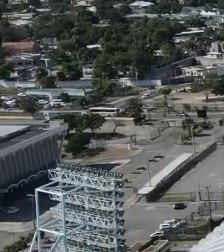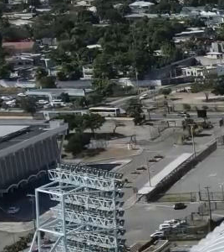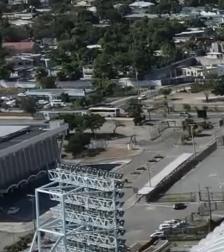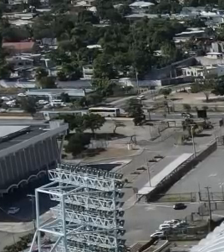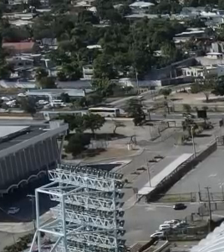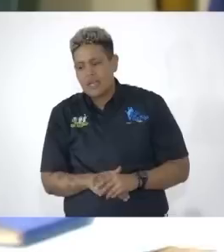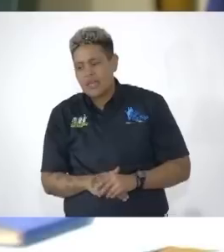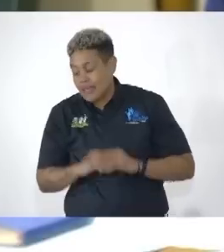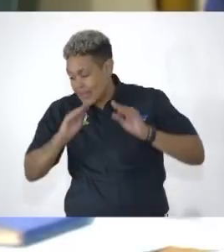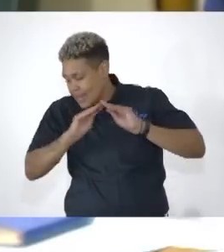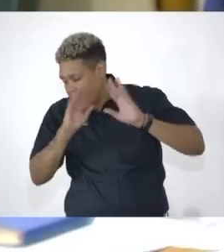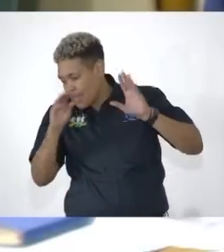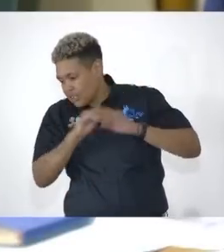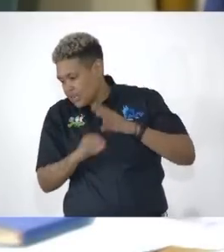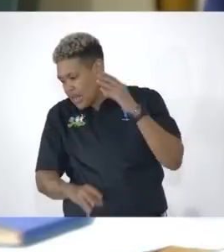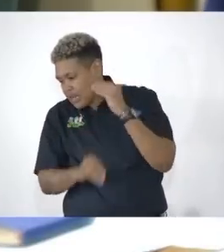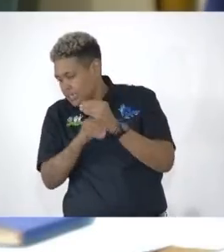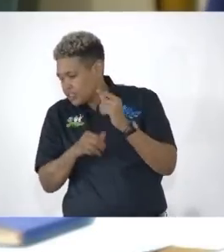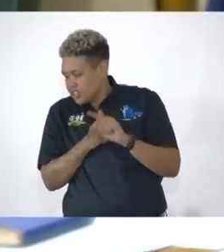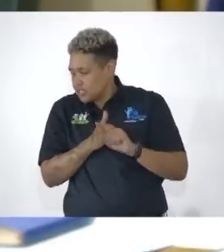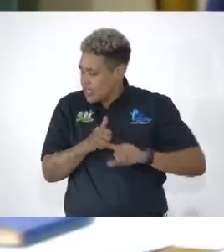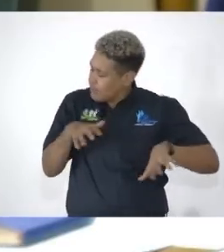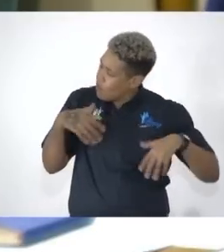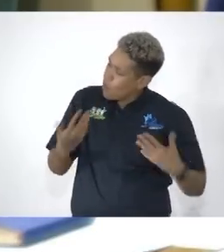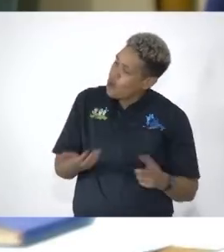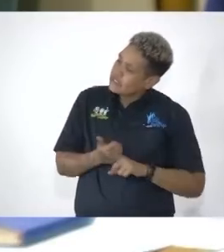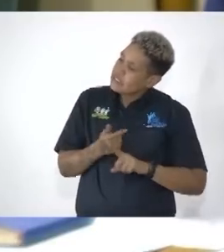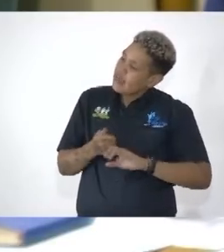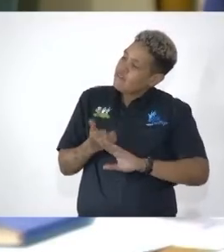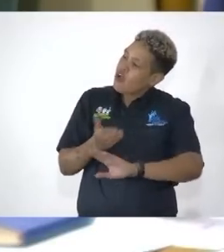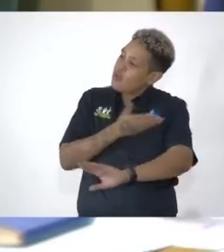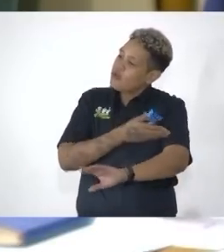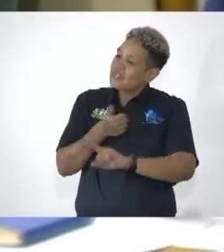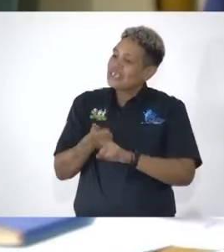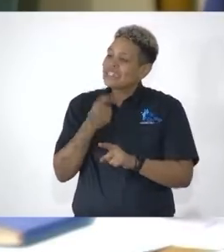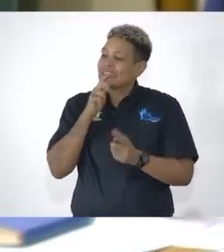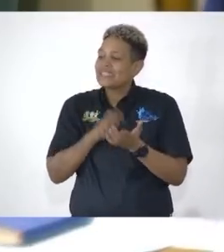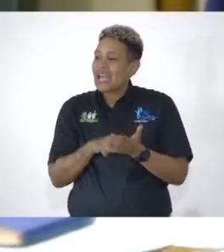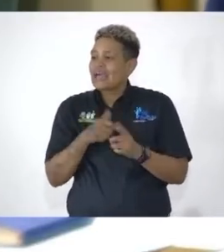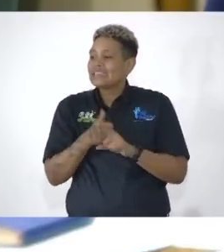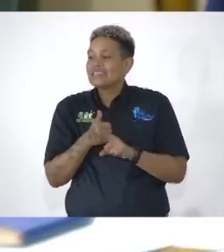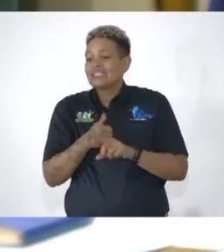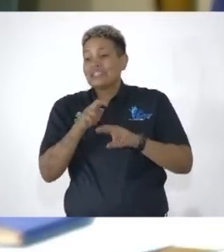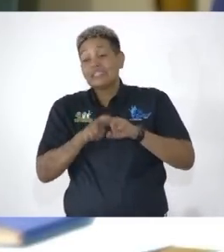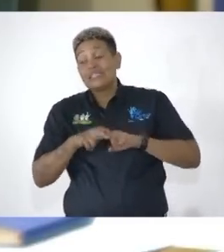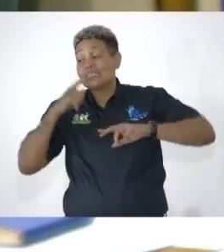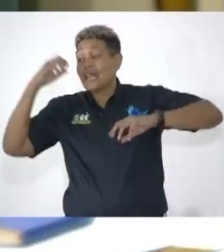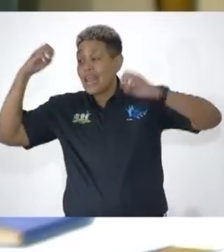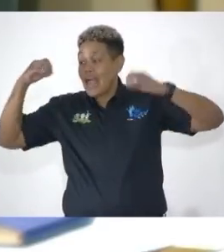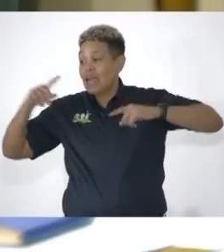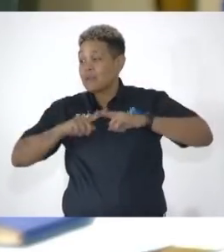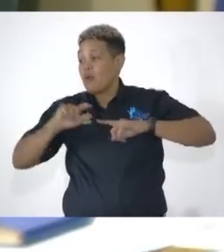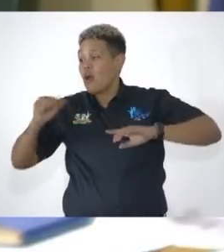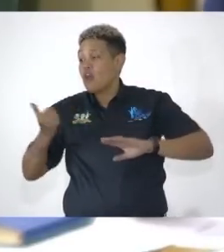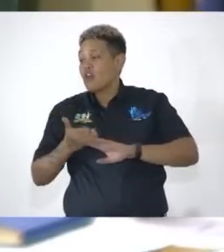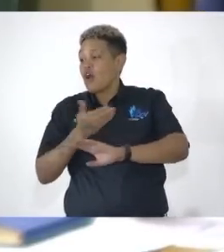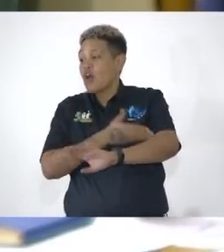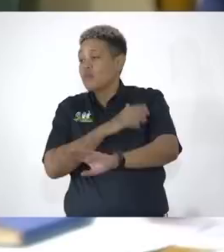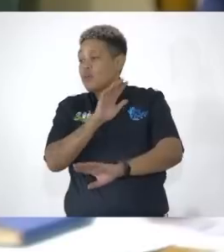things right. In addition to upgraded stands, seating, lighting and other upgrades,